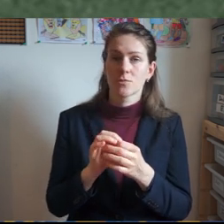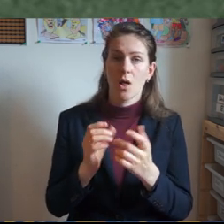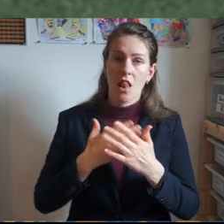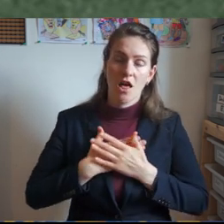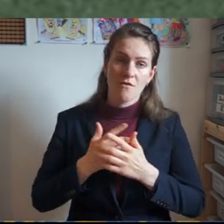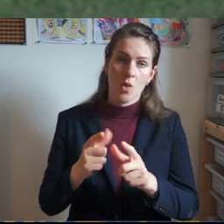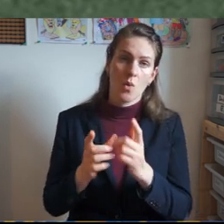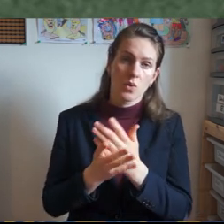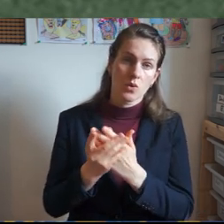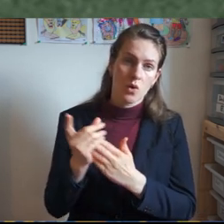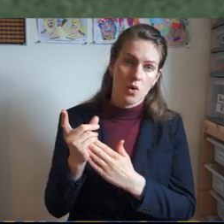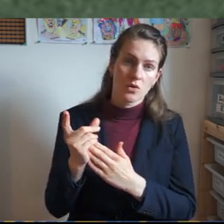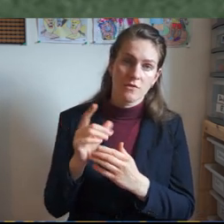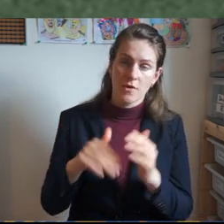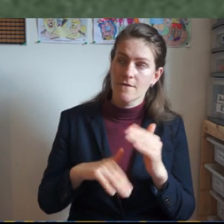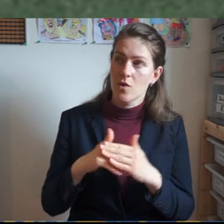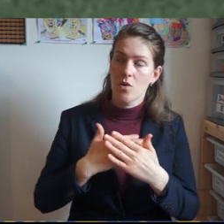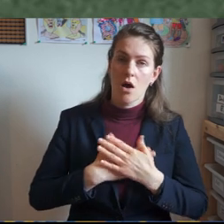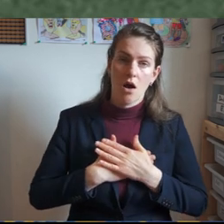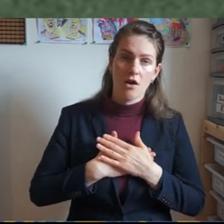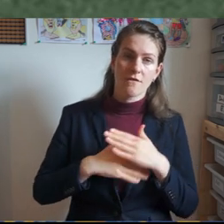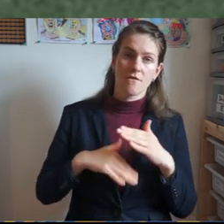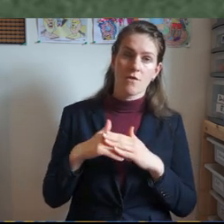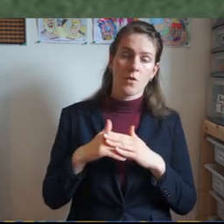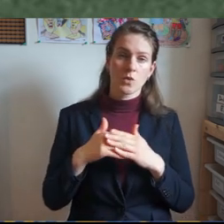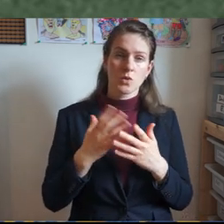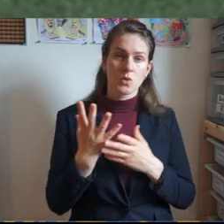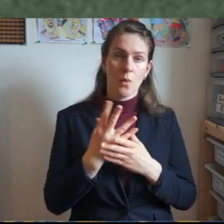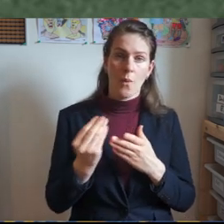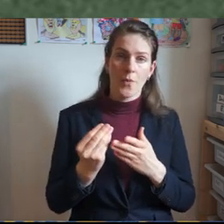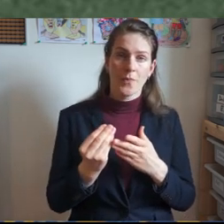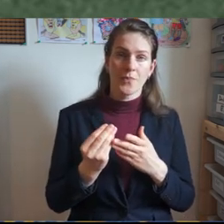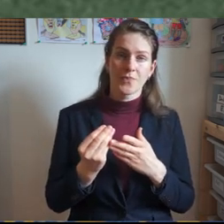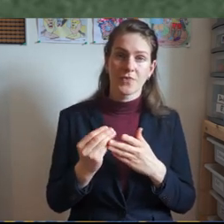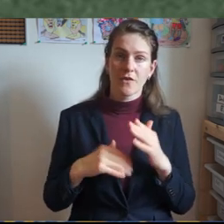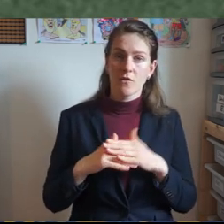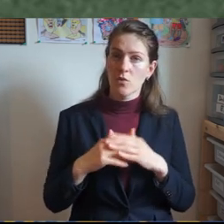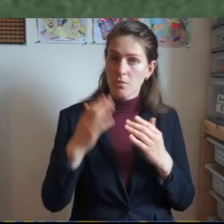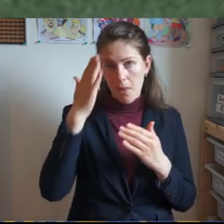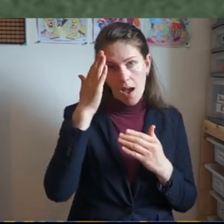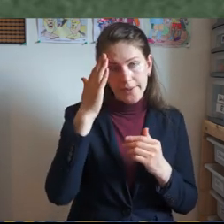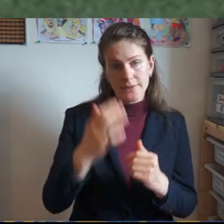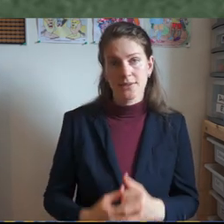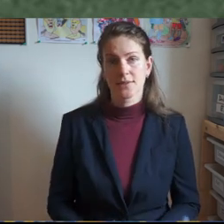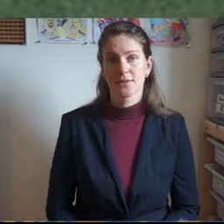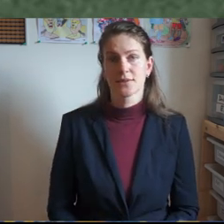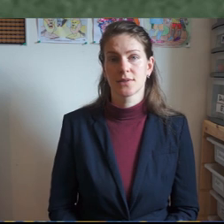and with all your soul and with all your might but he also broke